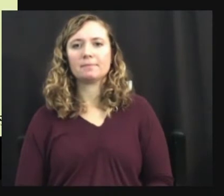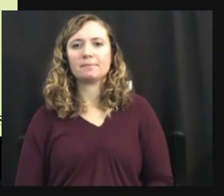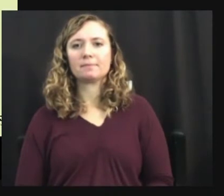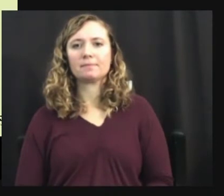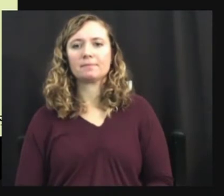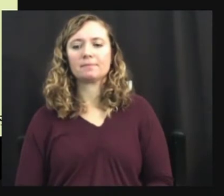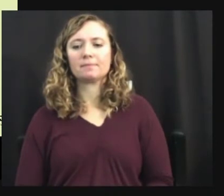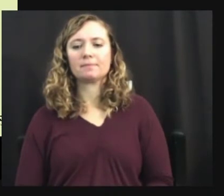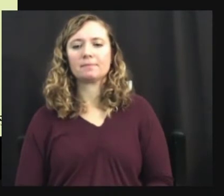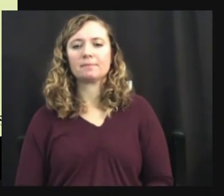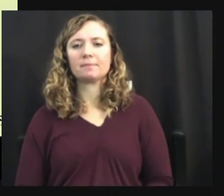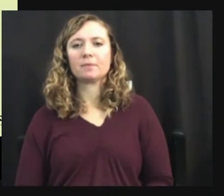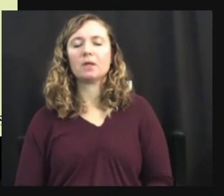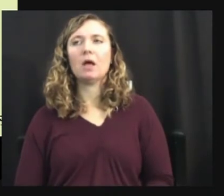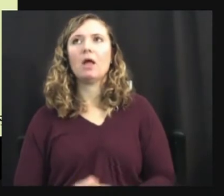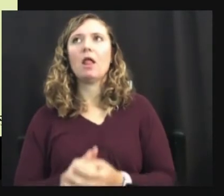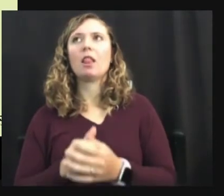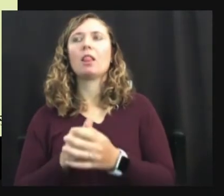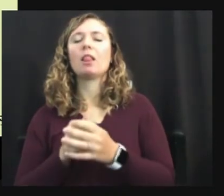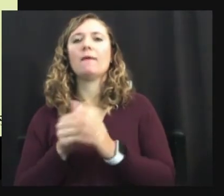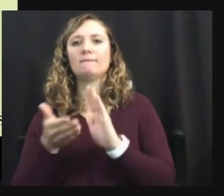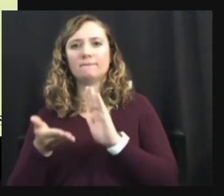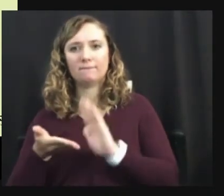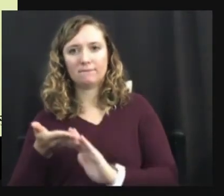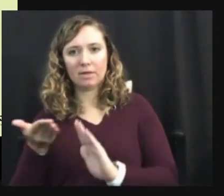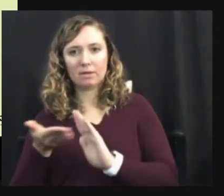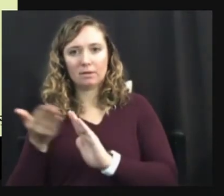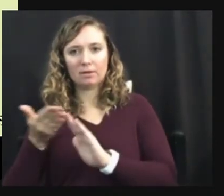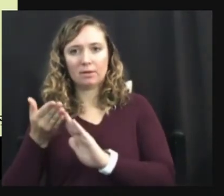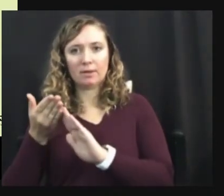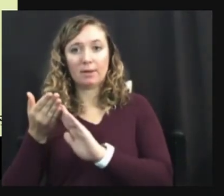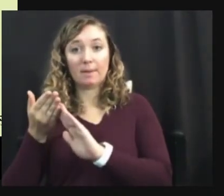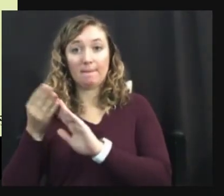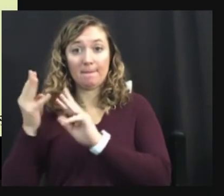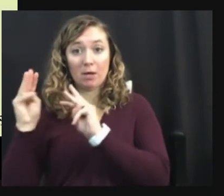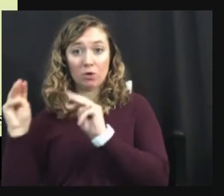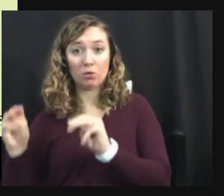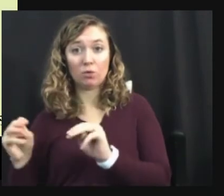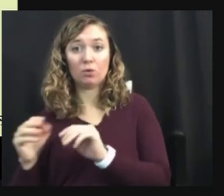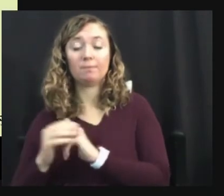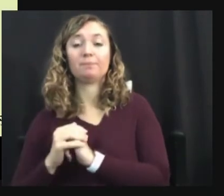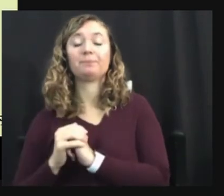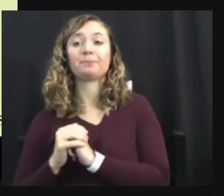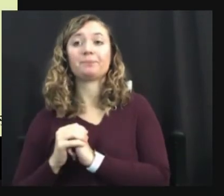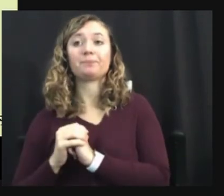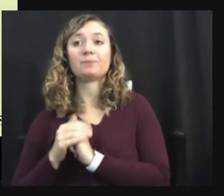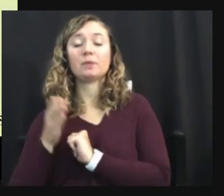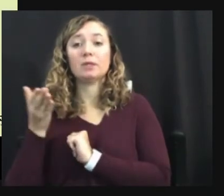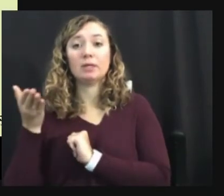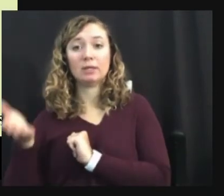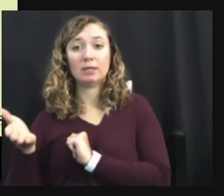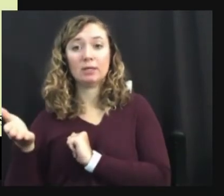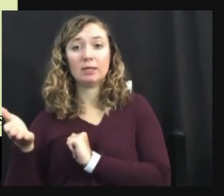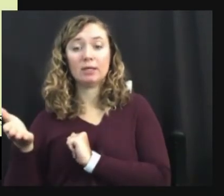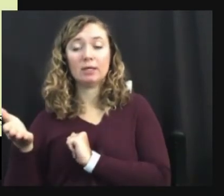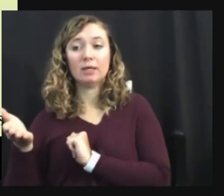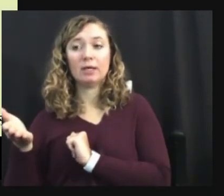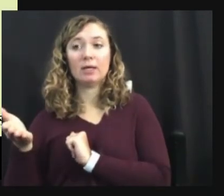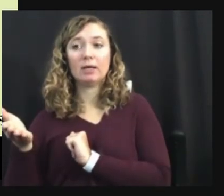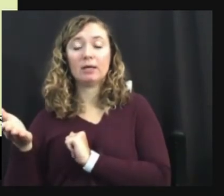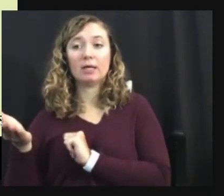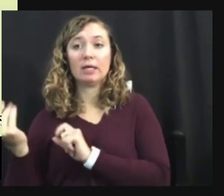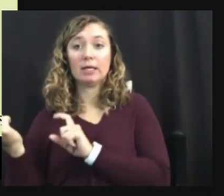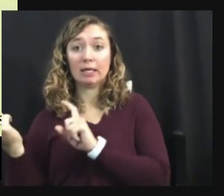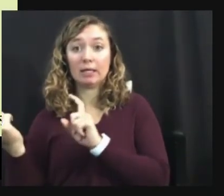the functioning model allows, you know, gives, gives a sense of